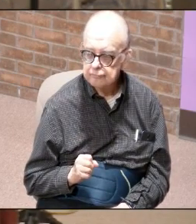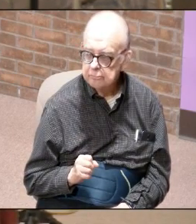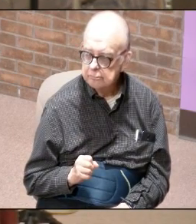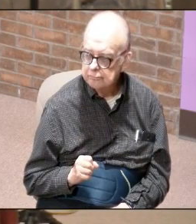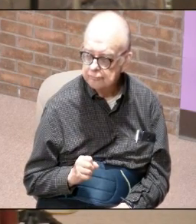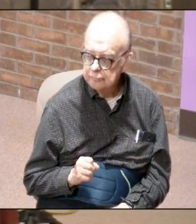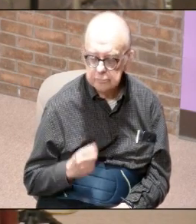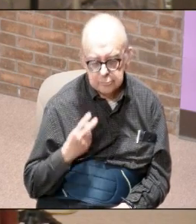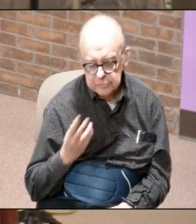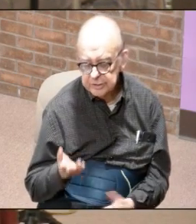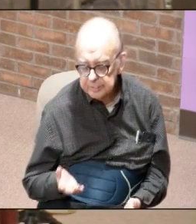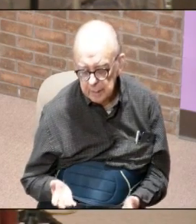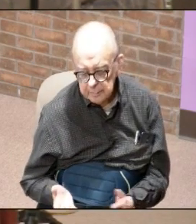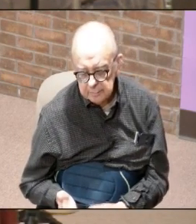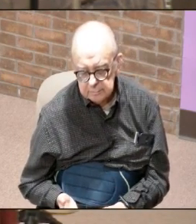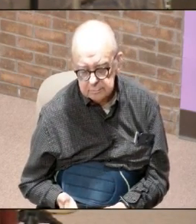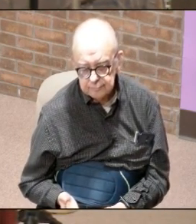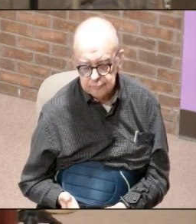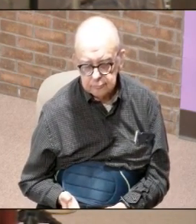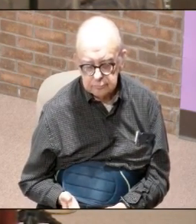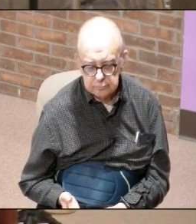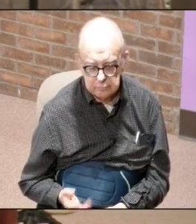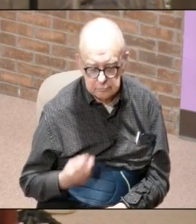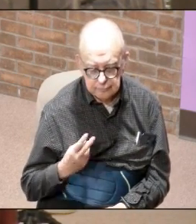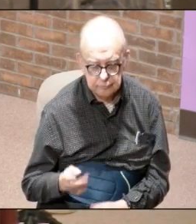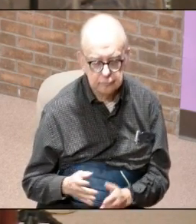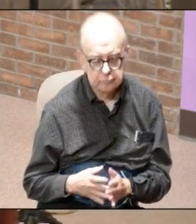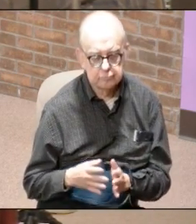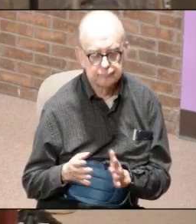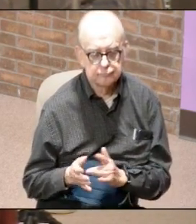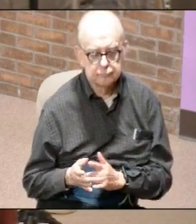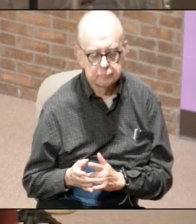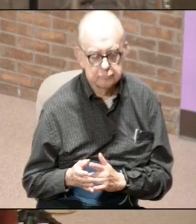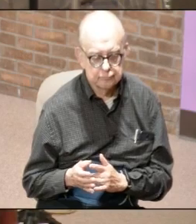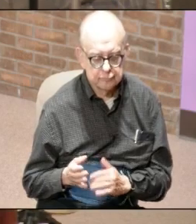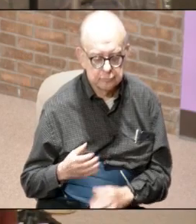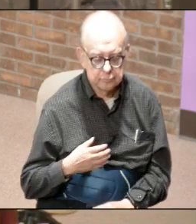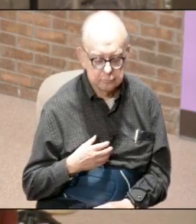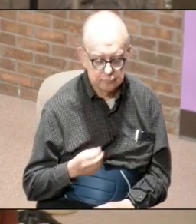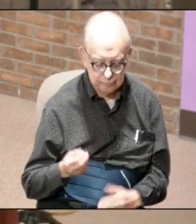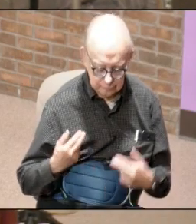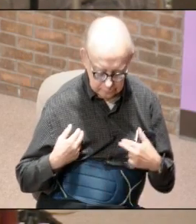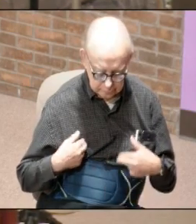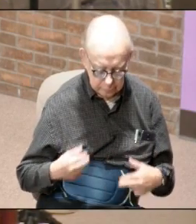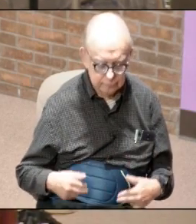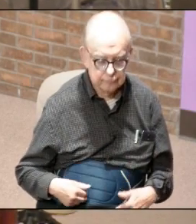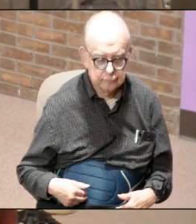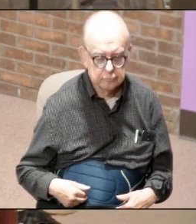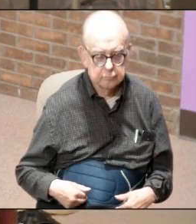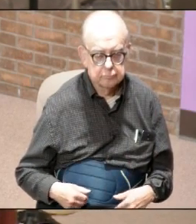what do we see we see Jesus in a white robe with what